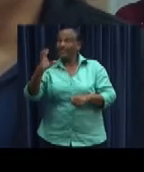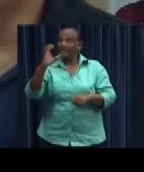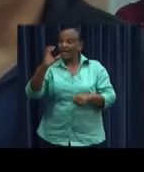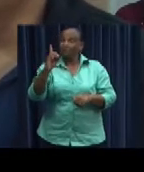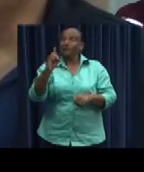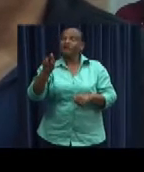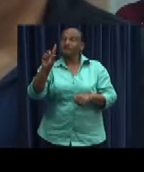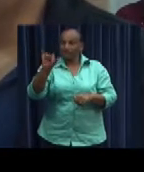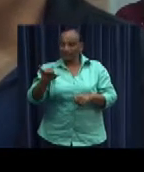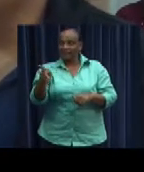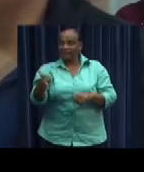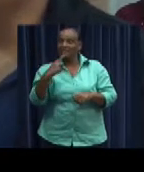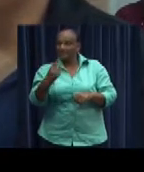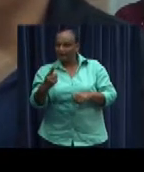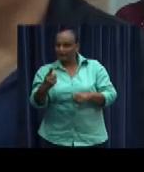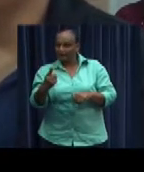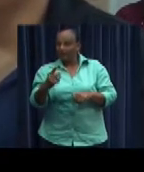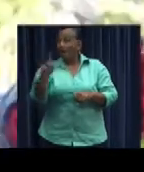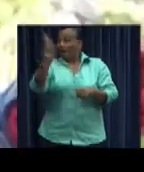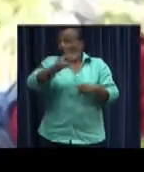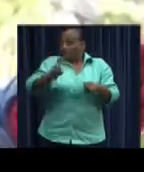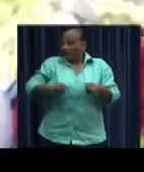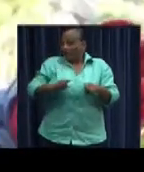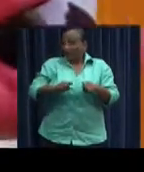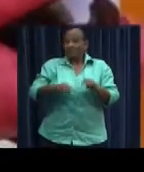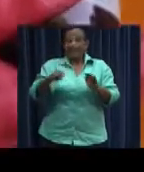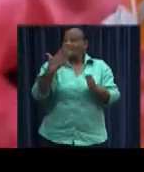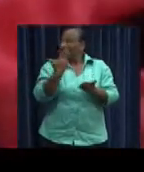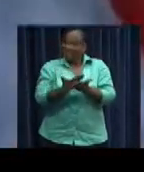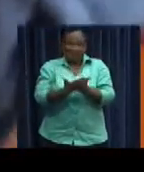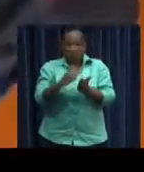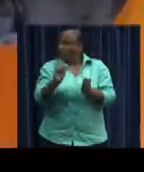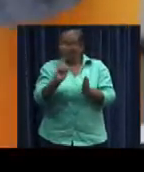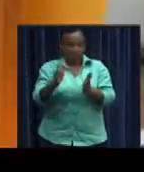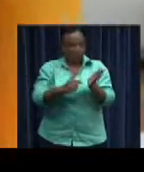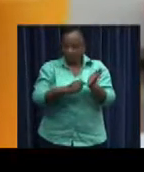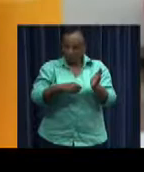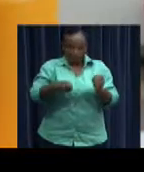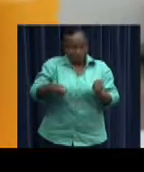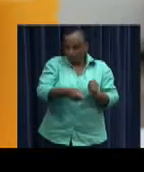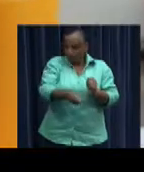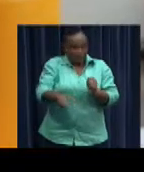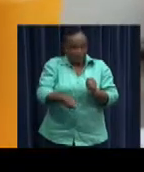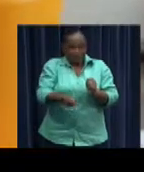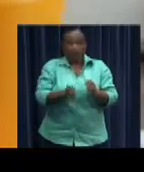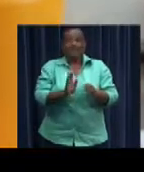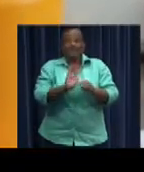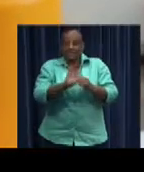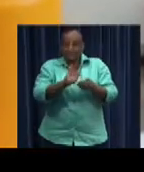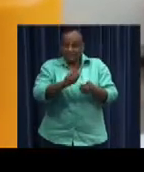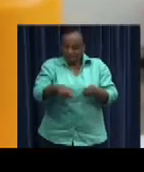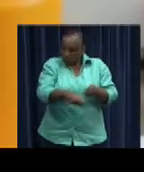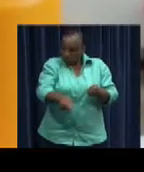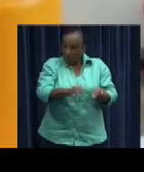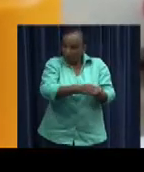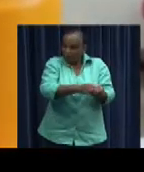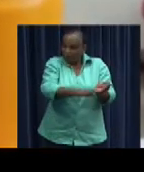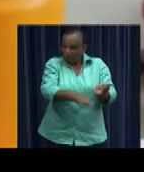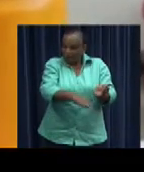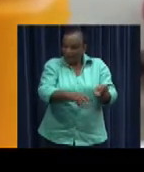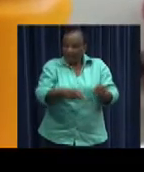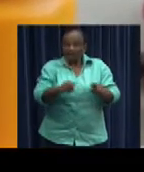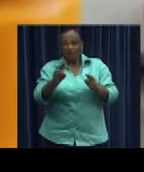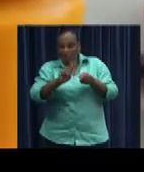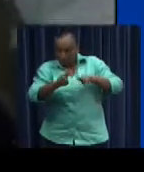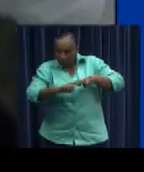of irregular use of pesticides is the remaining of residues of pesticides on food corps. Therefore, fruit and vegetables,